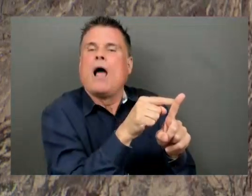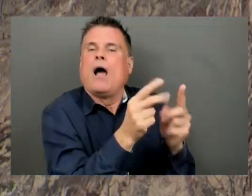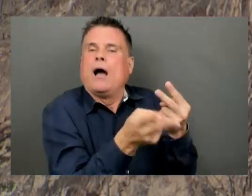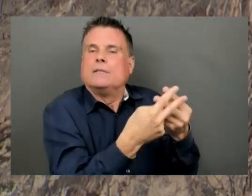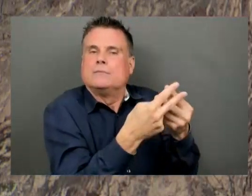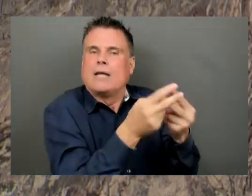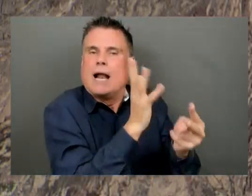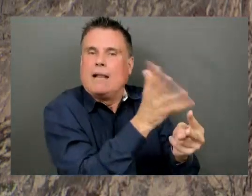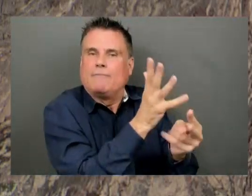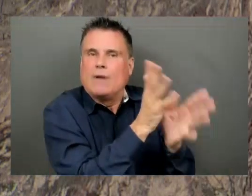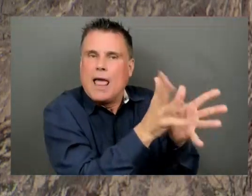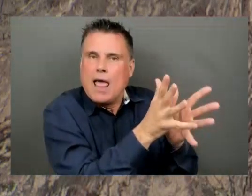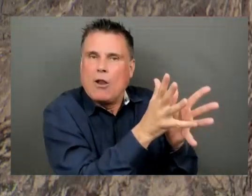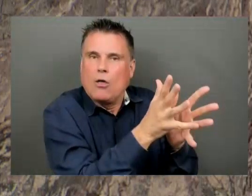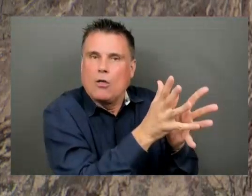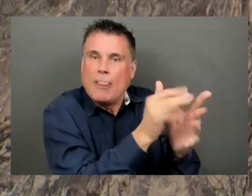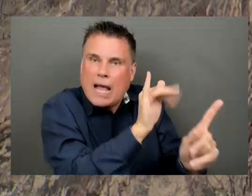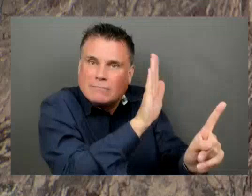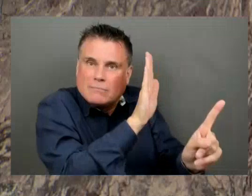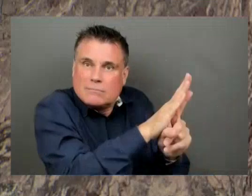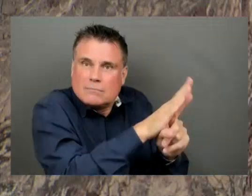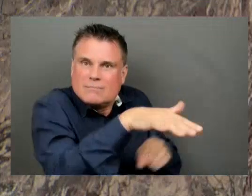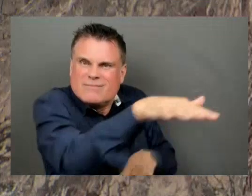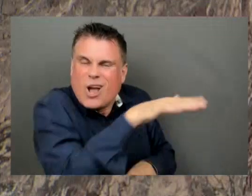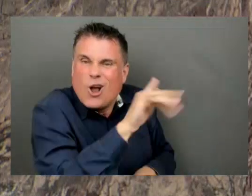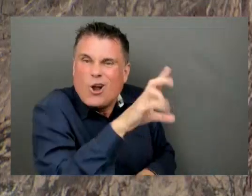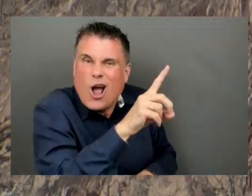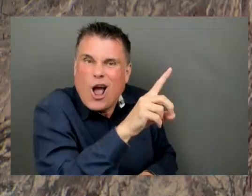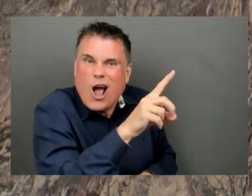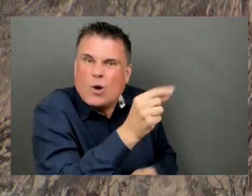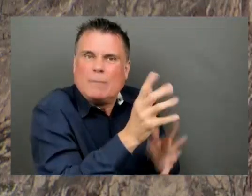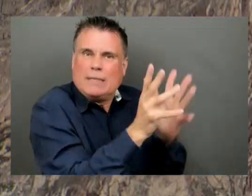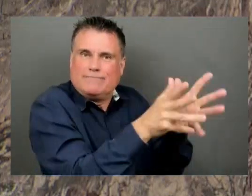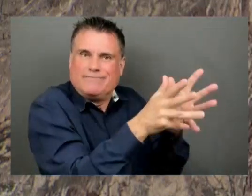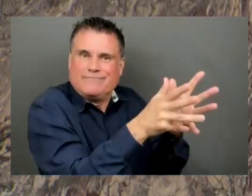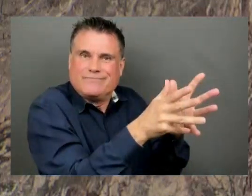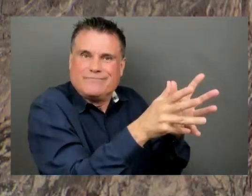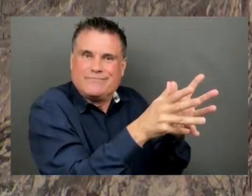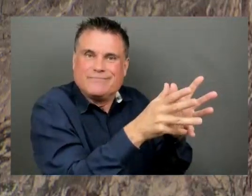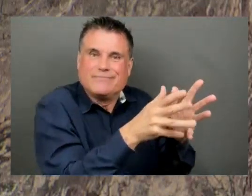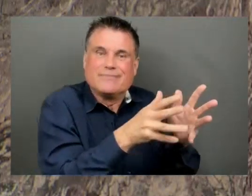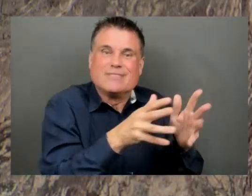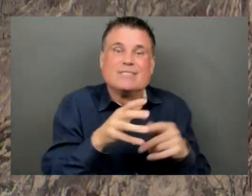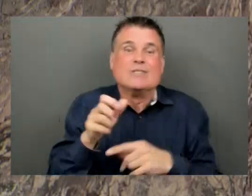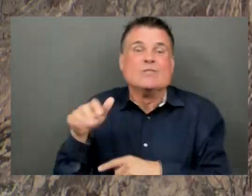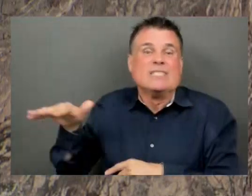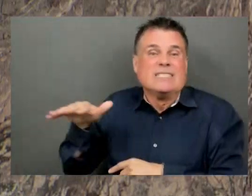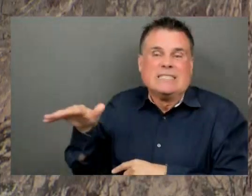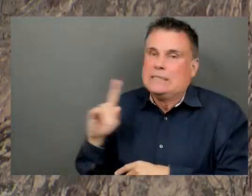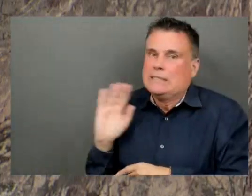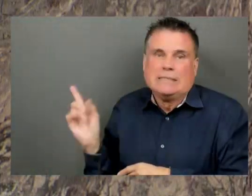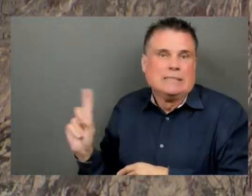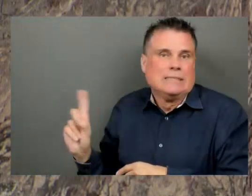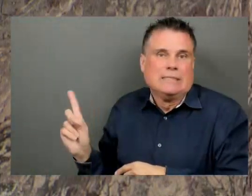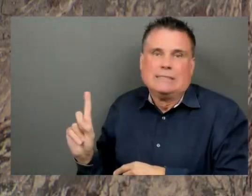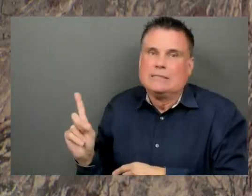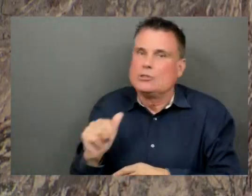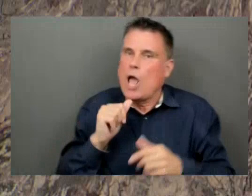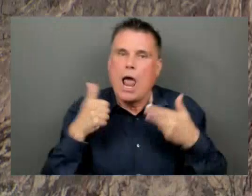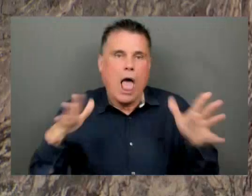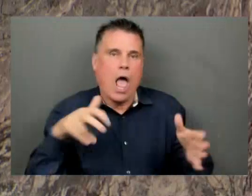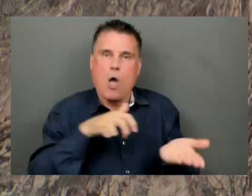Meadows no longer lets their kids walk to the driveway to catch the school bus because a sow in the neighbourhood over the last three years has had several very